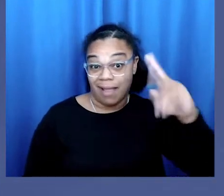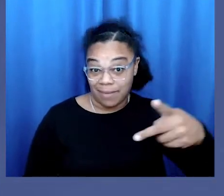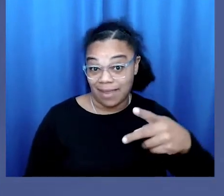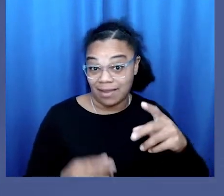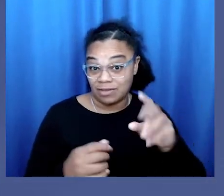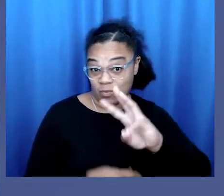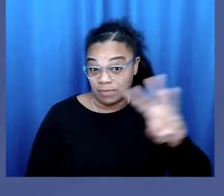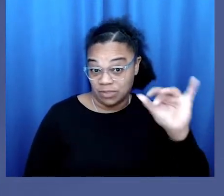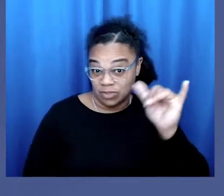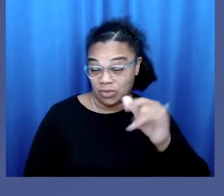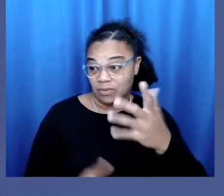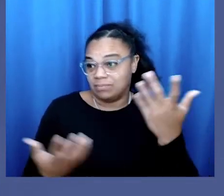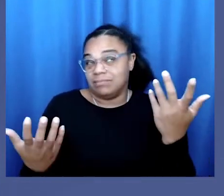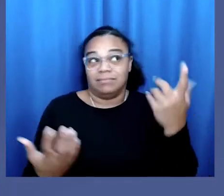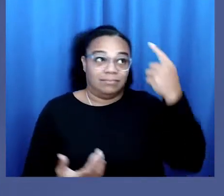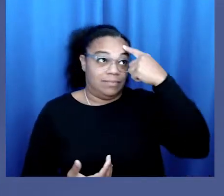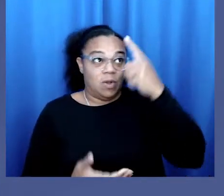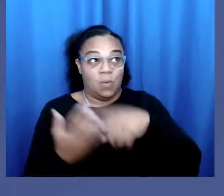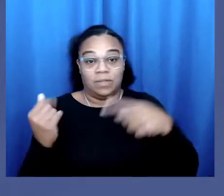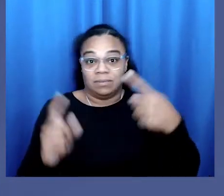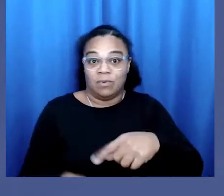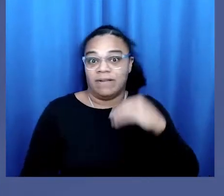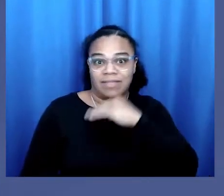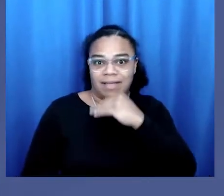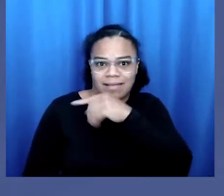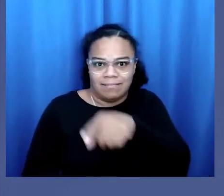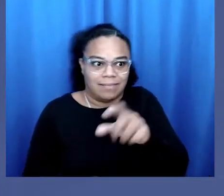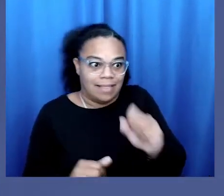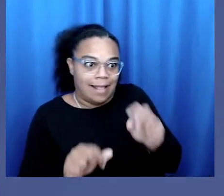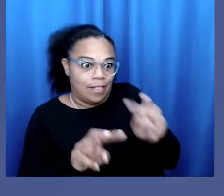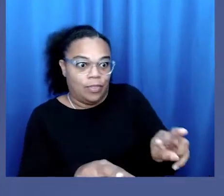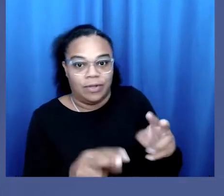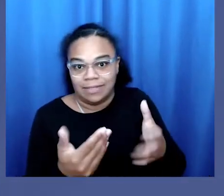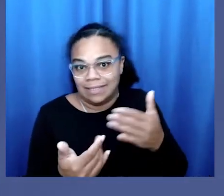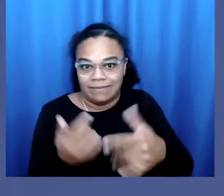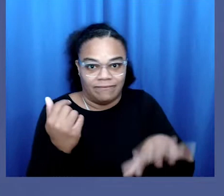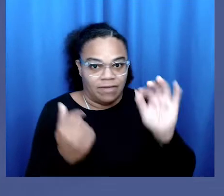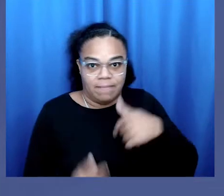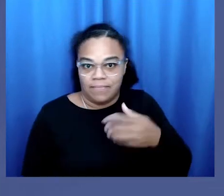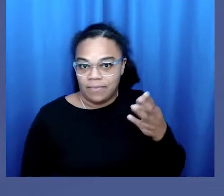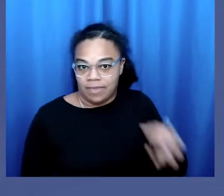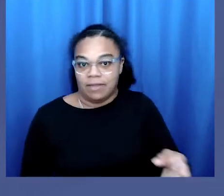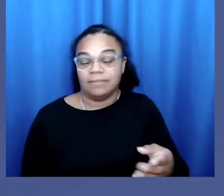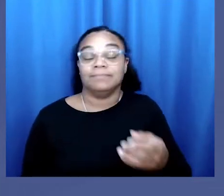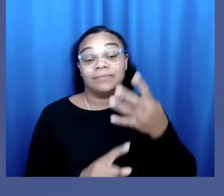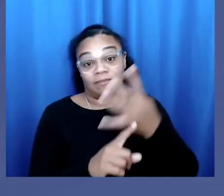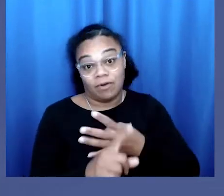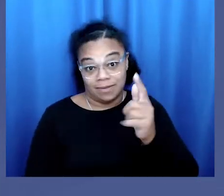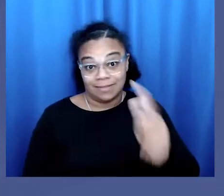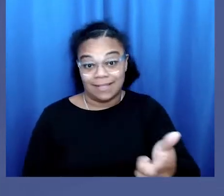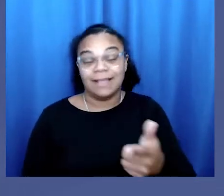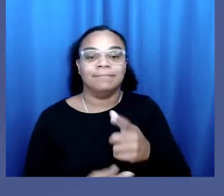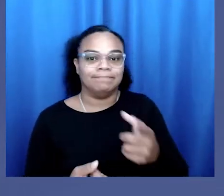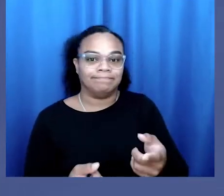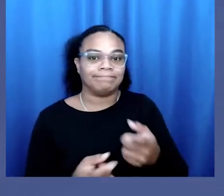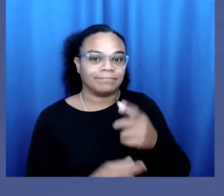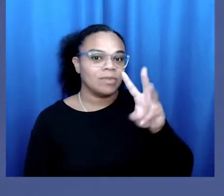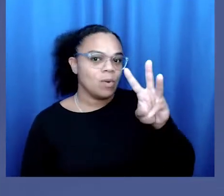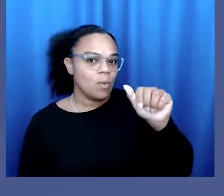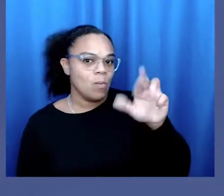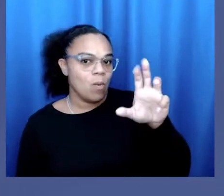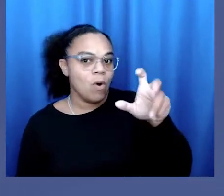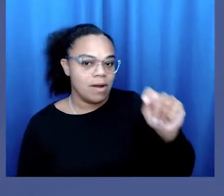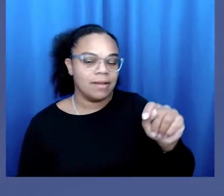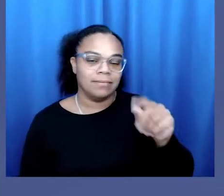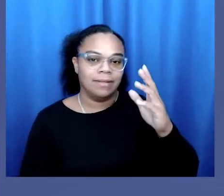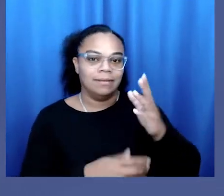Backpage as well. What's the point of lying? All they have to do is look. I am there. Four months later, warrants were issued